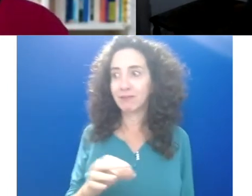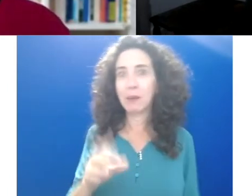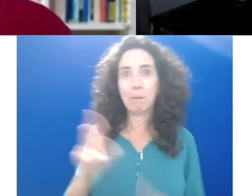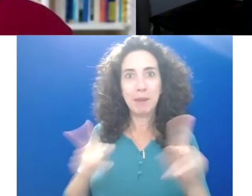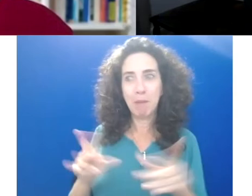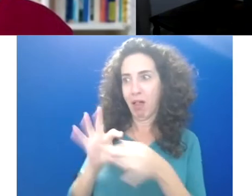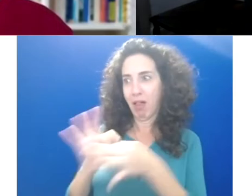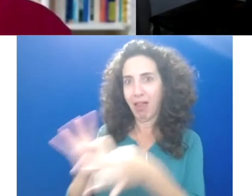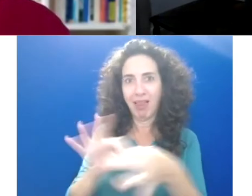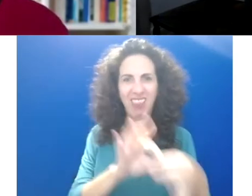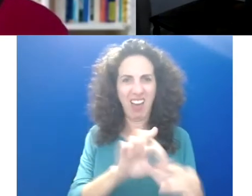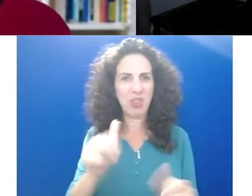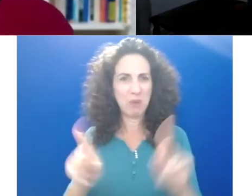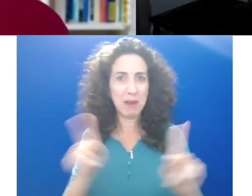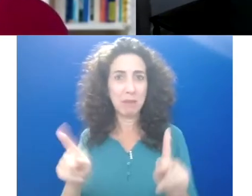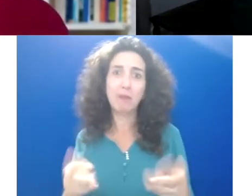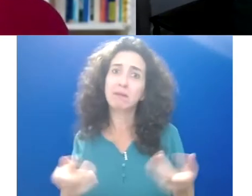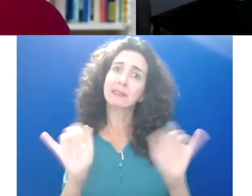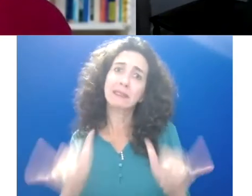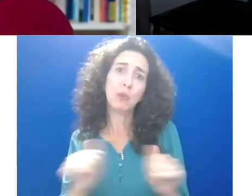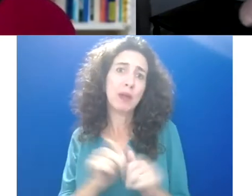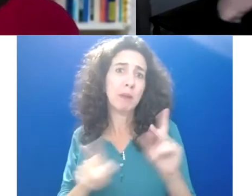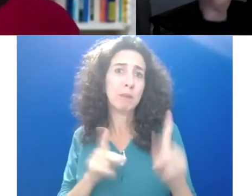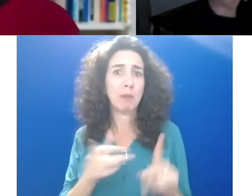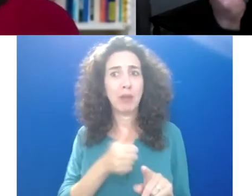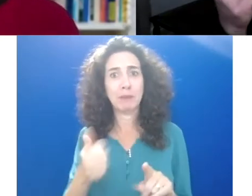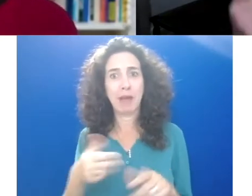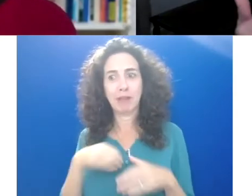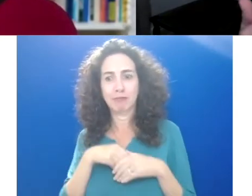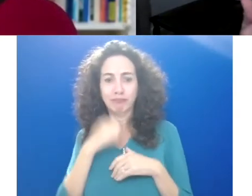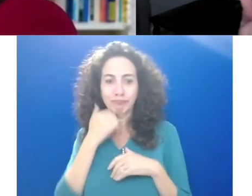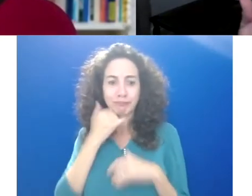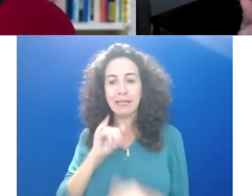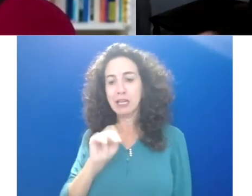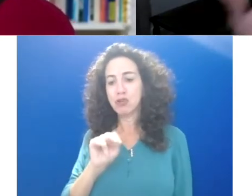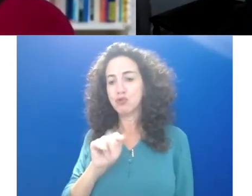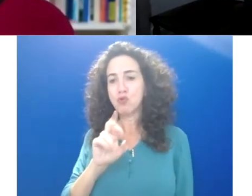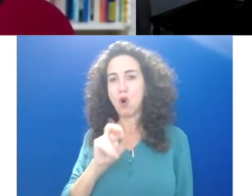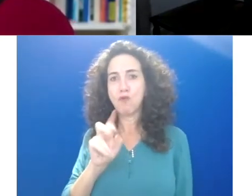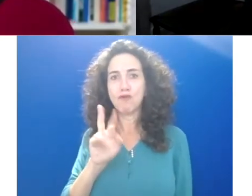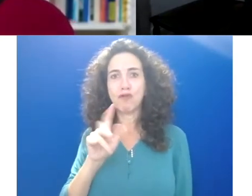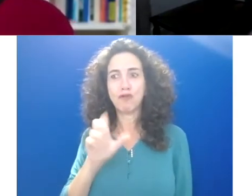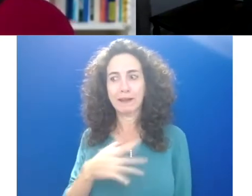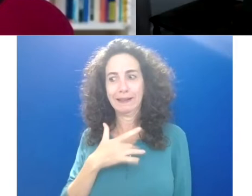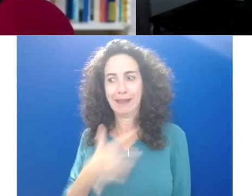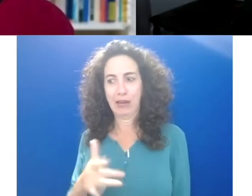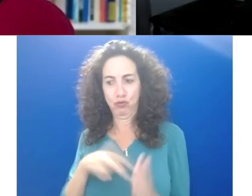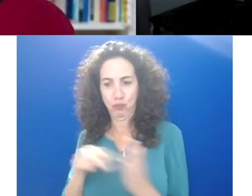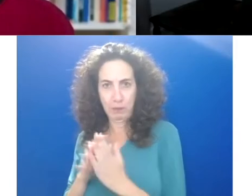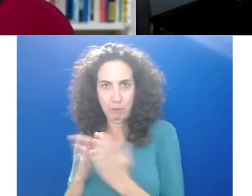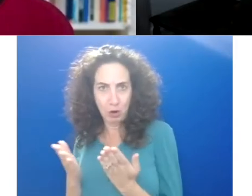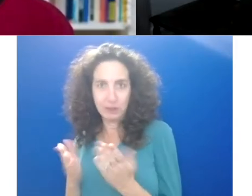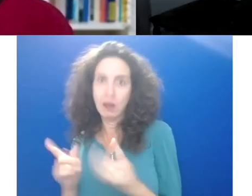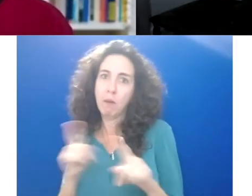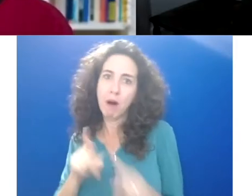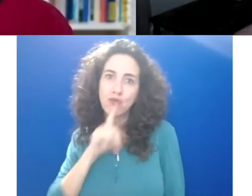point out to a group of people who like to read books. Yeah. It was, and these people reflected on it and said one thing that surprised them was that other people were involved.